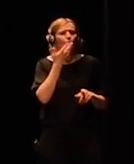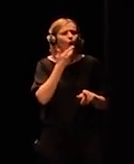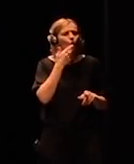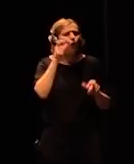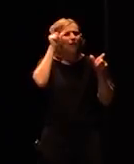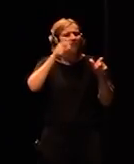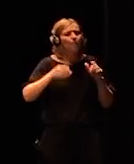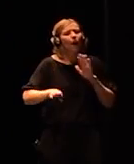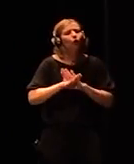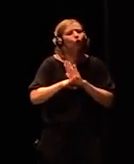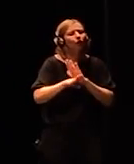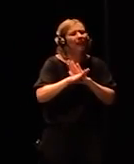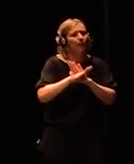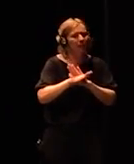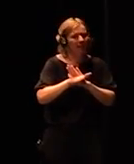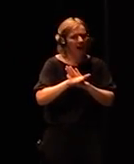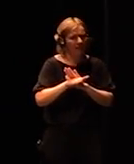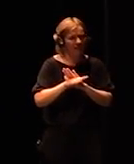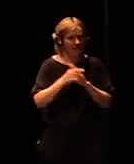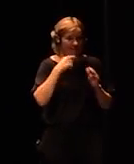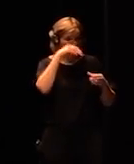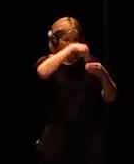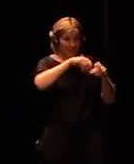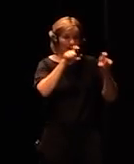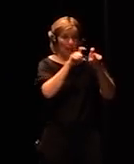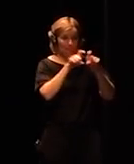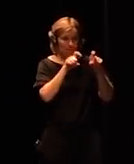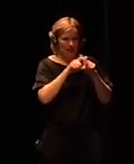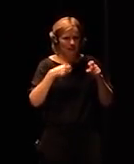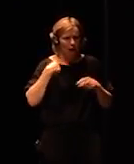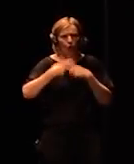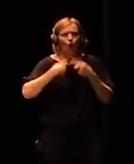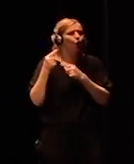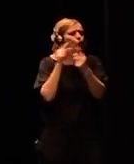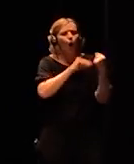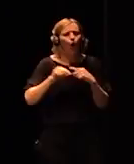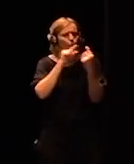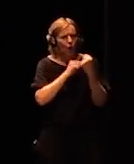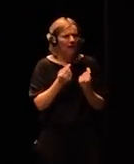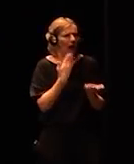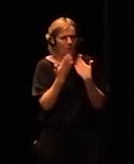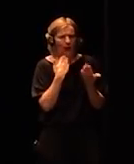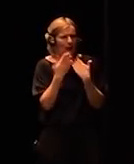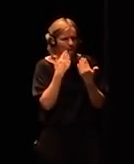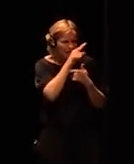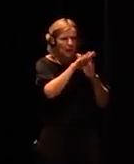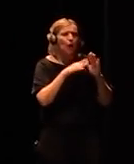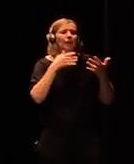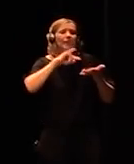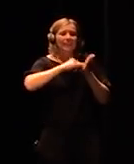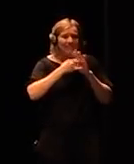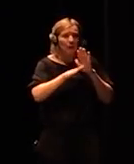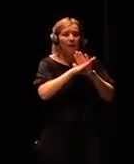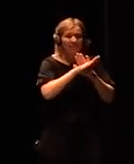business and so on we have these debates all the time and it's finally starting to happen but we also have externalities the side